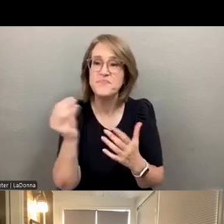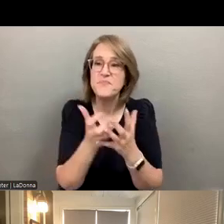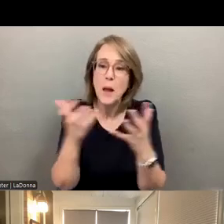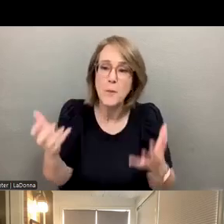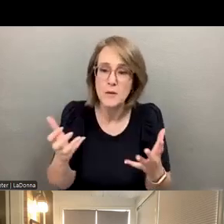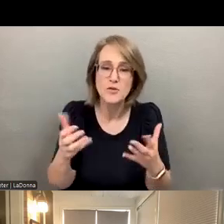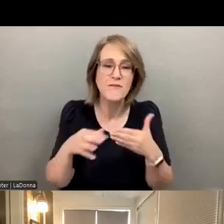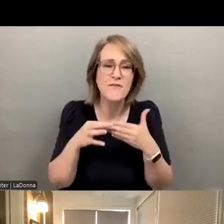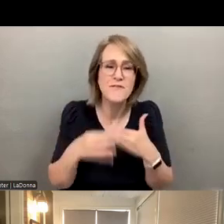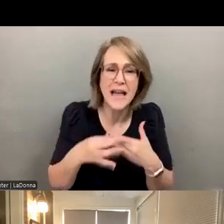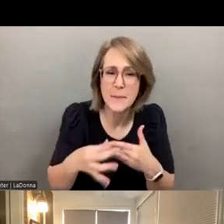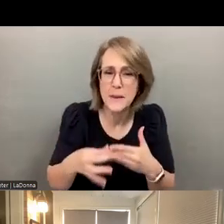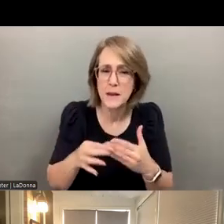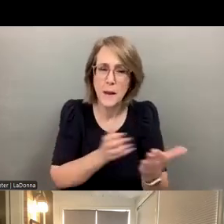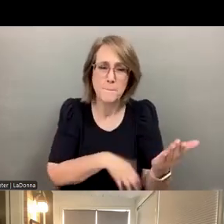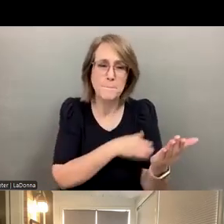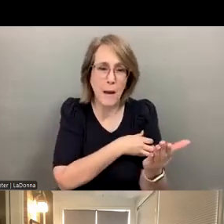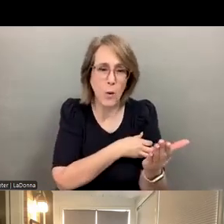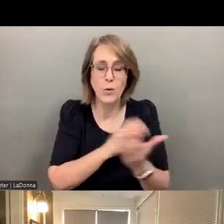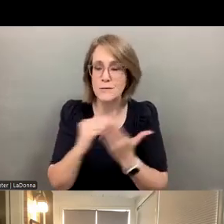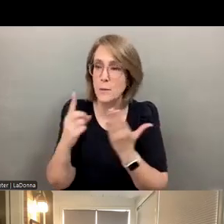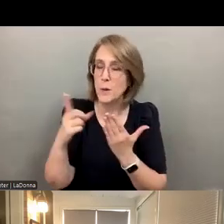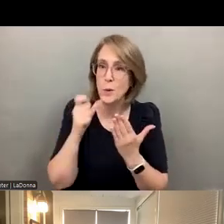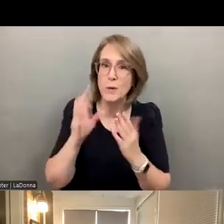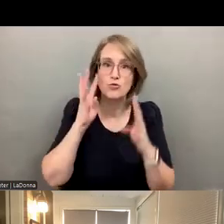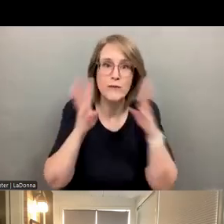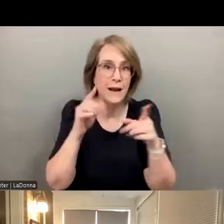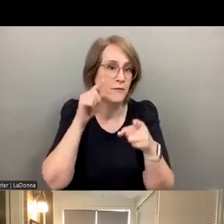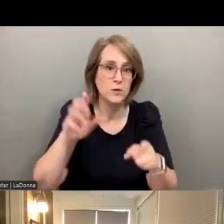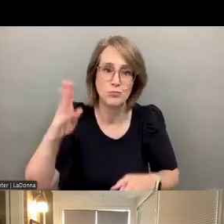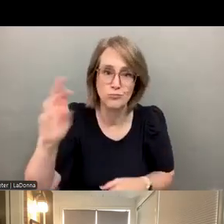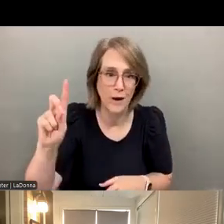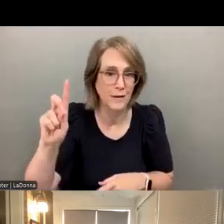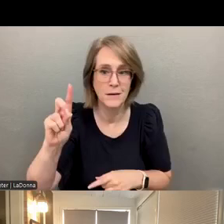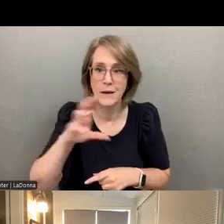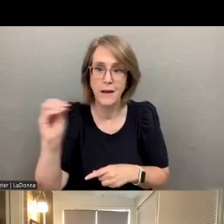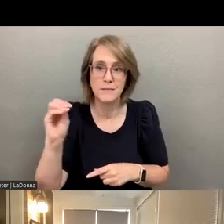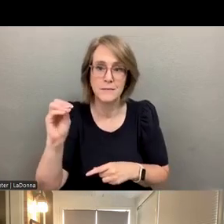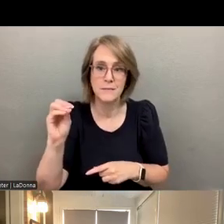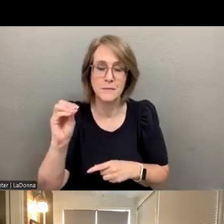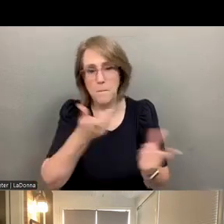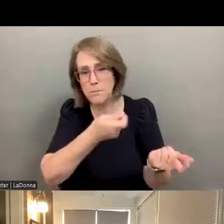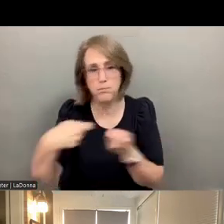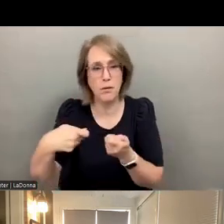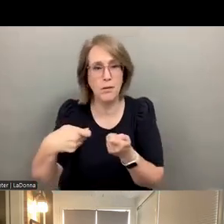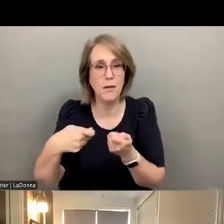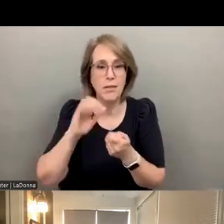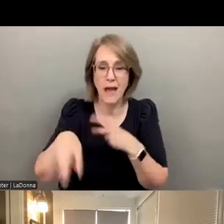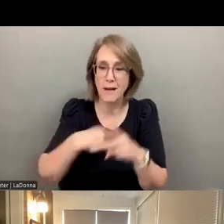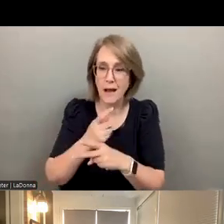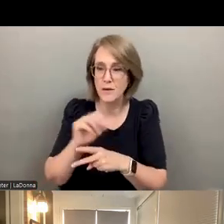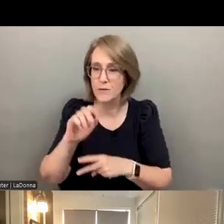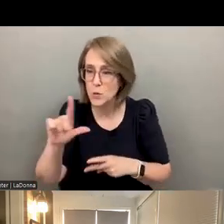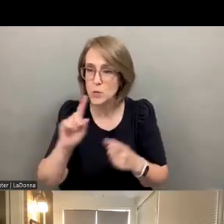of flexibility and power that someone who's as creative as Brad is and can sort of pull in these types of